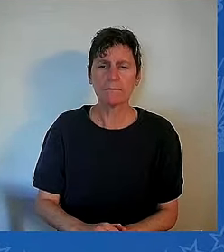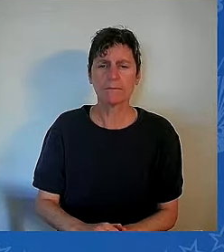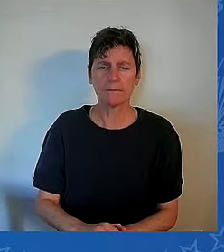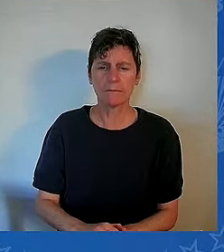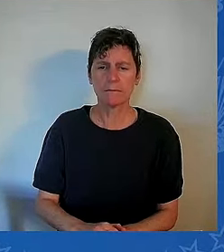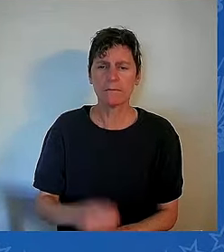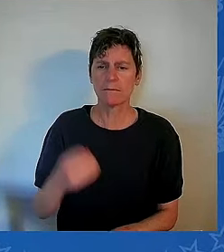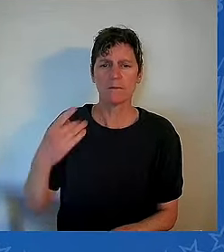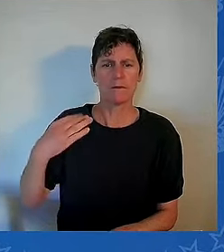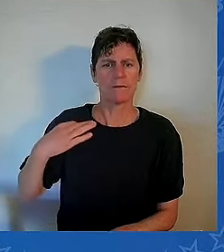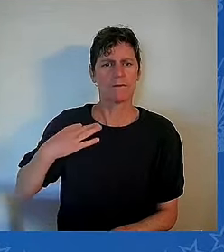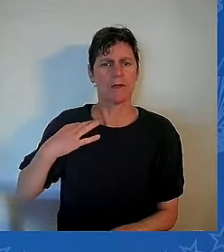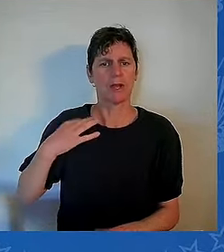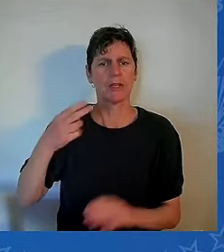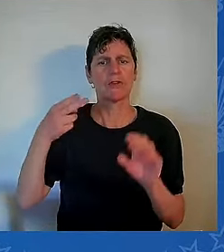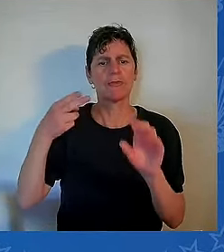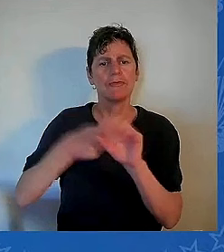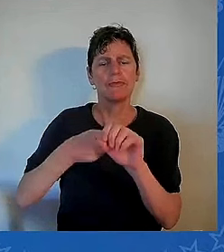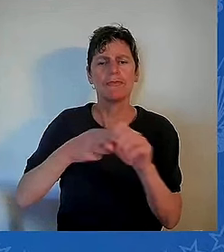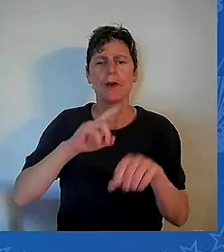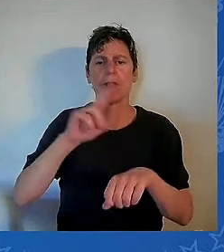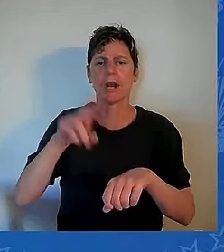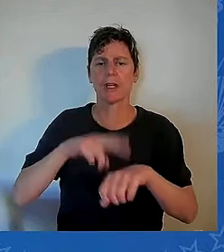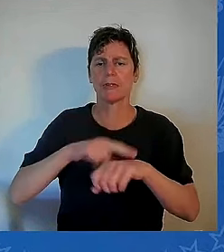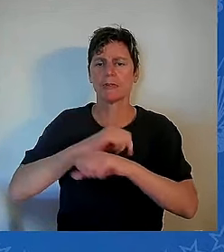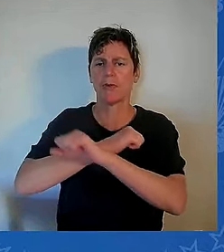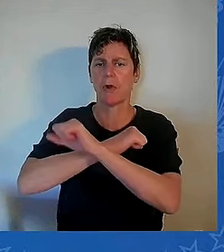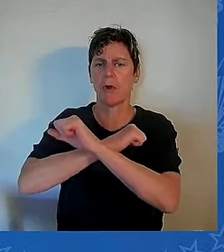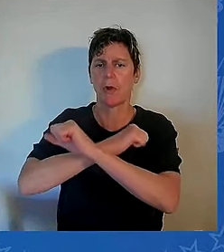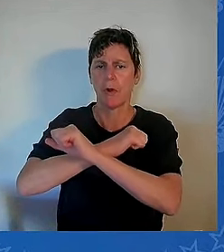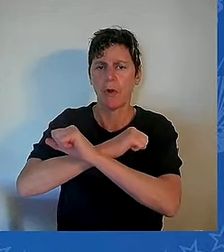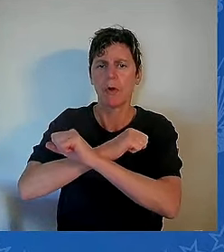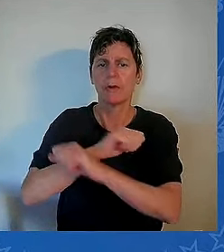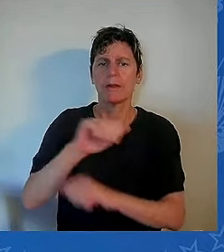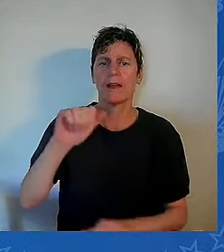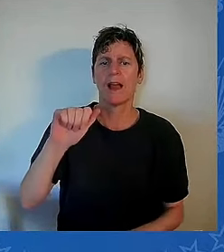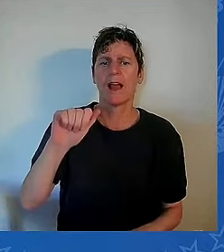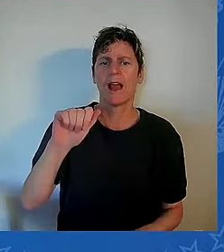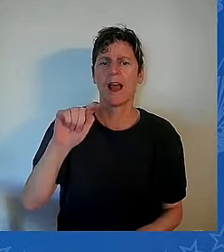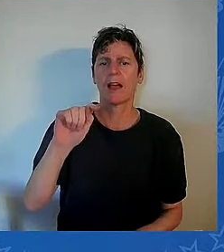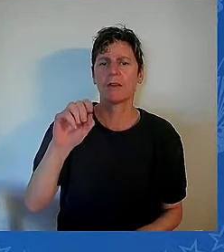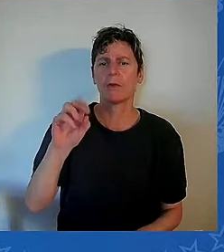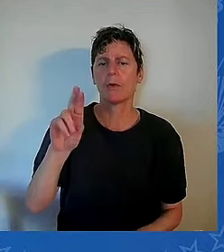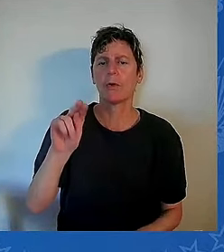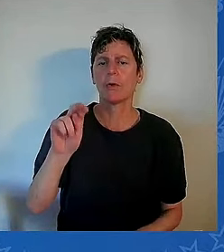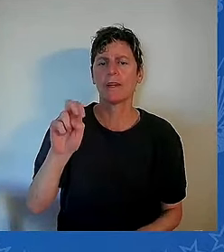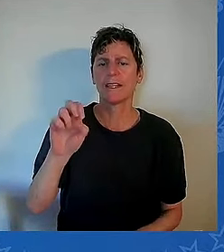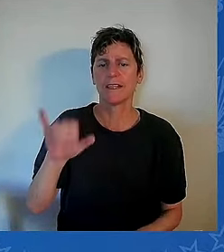You either have to be state property or federal property.